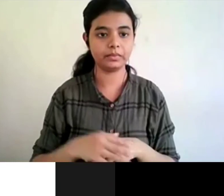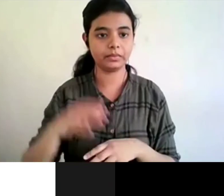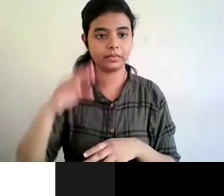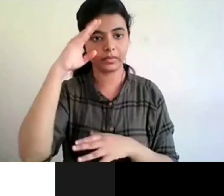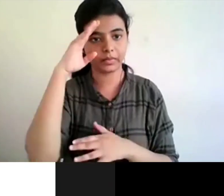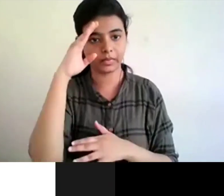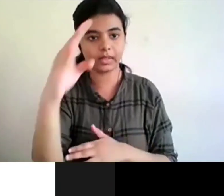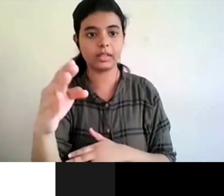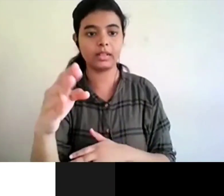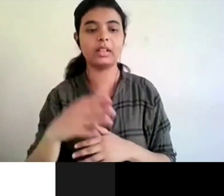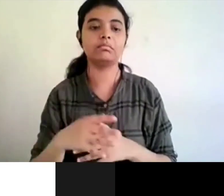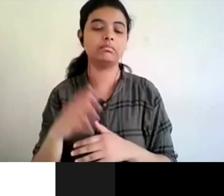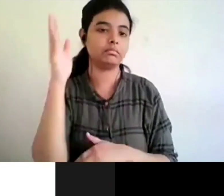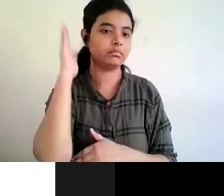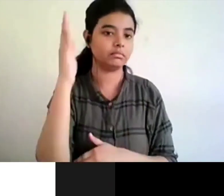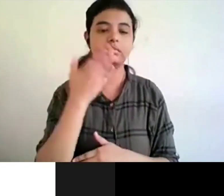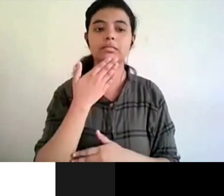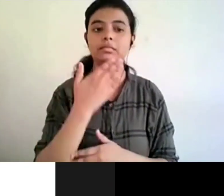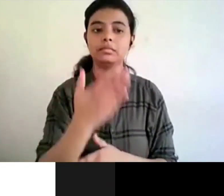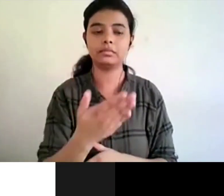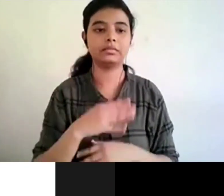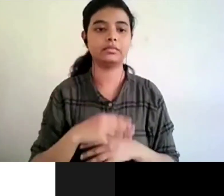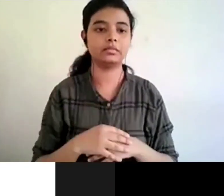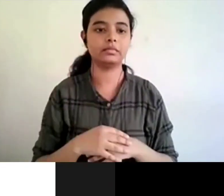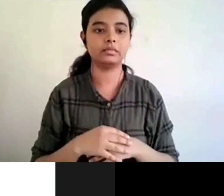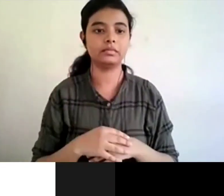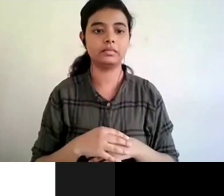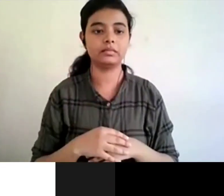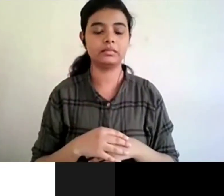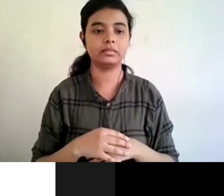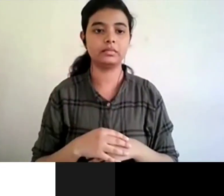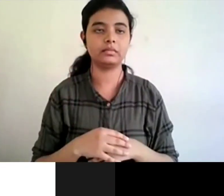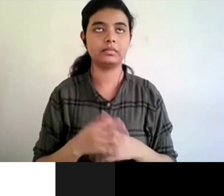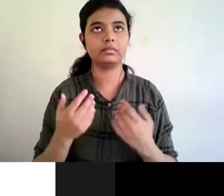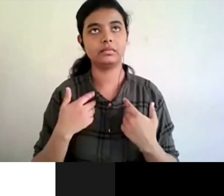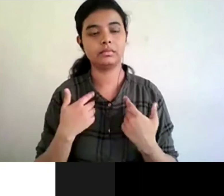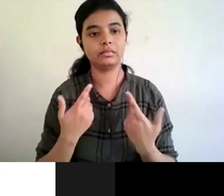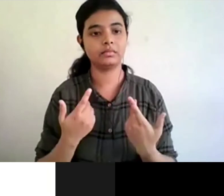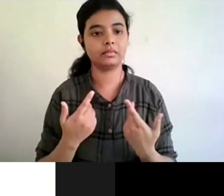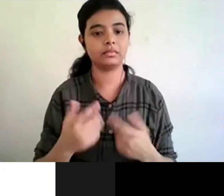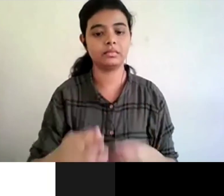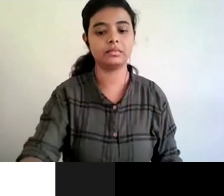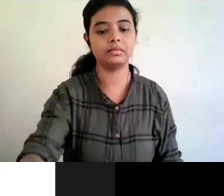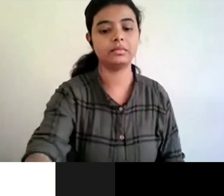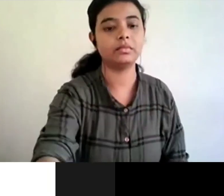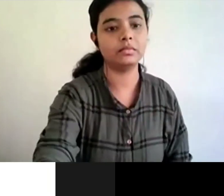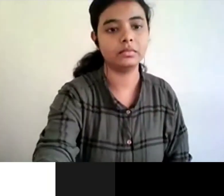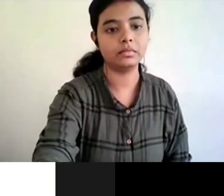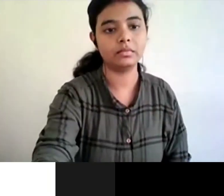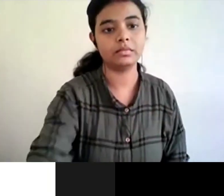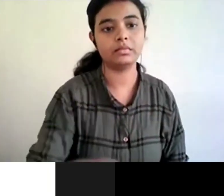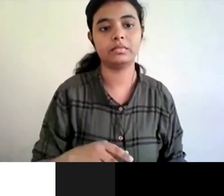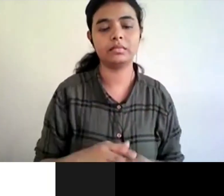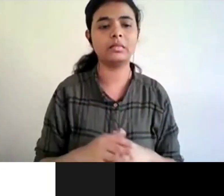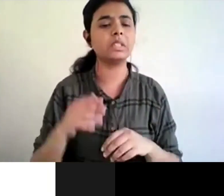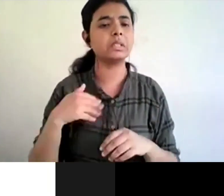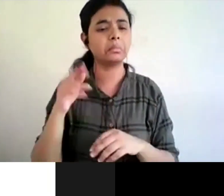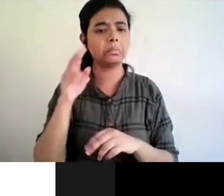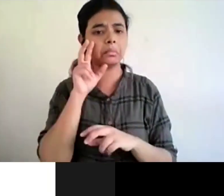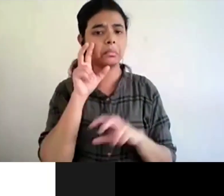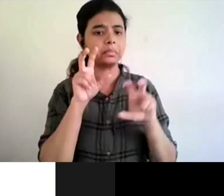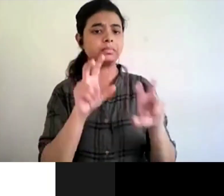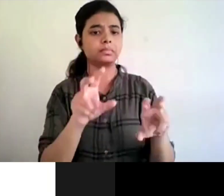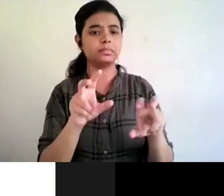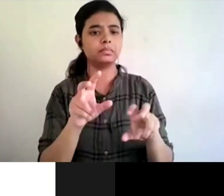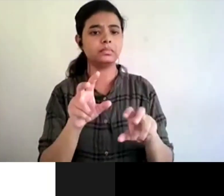for the presentation uh sir he was just uh i mean it's just a comment and observation that uh